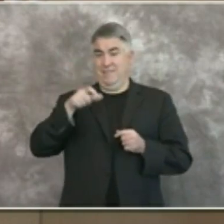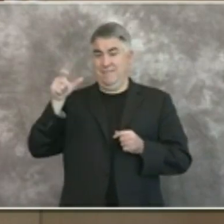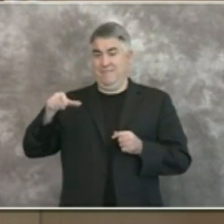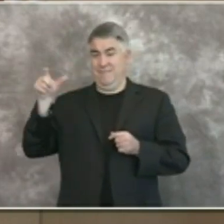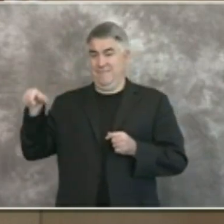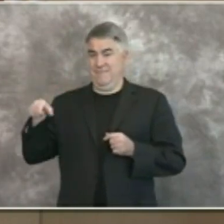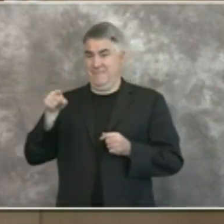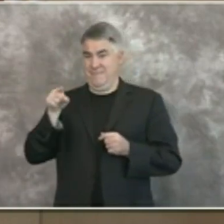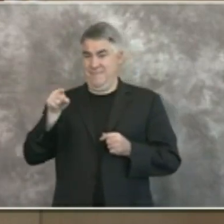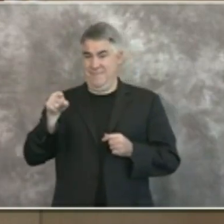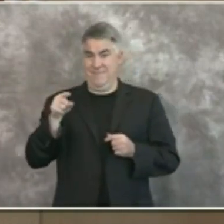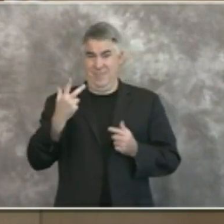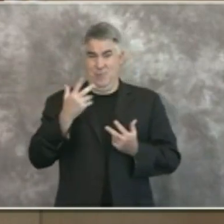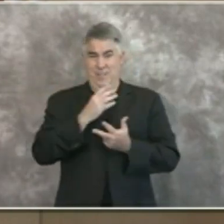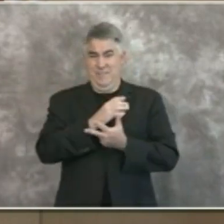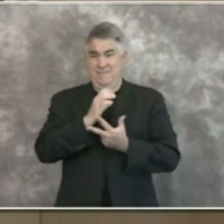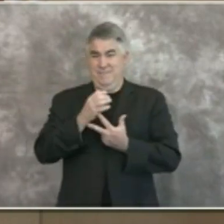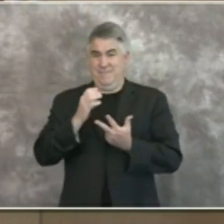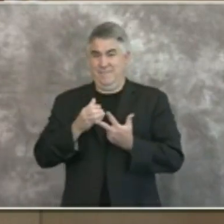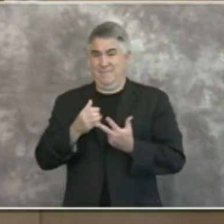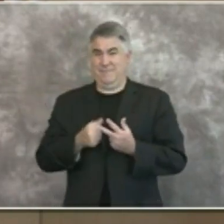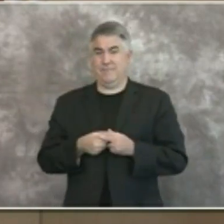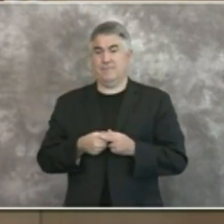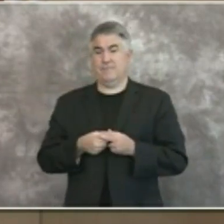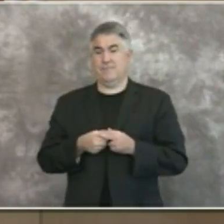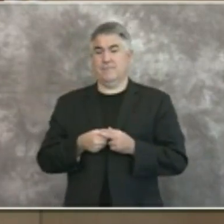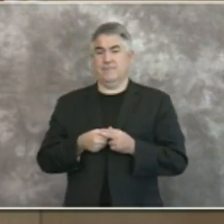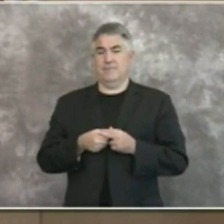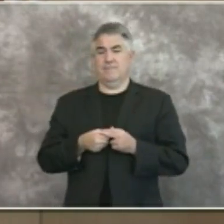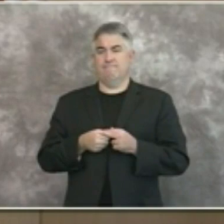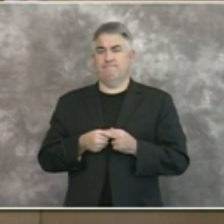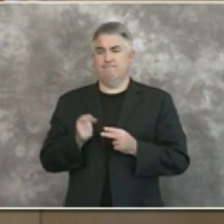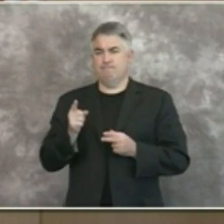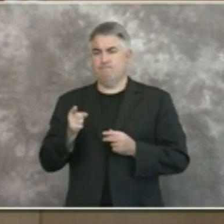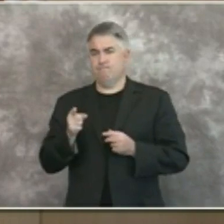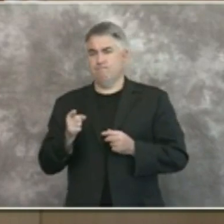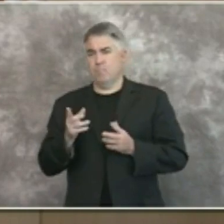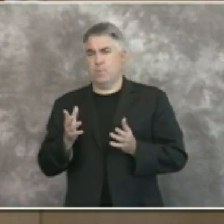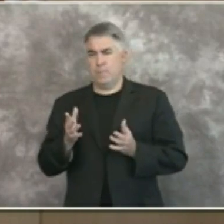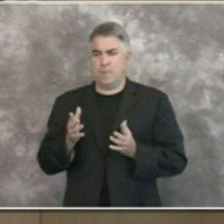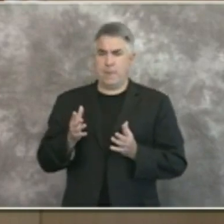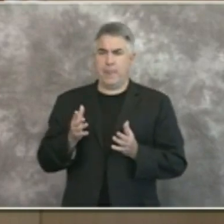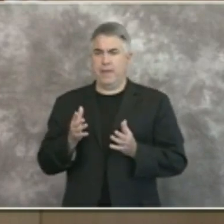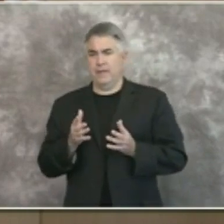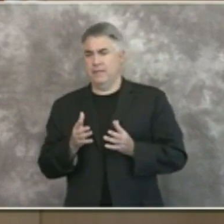so one of the three includes uh uh the